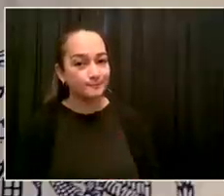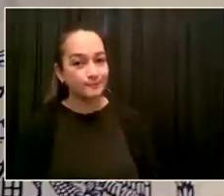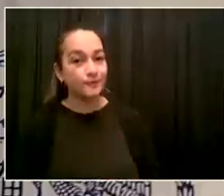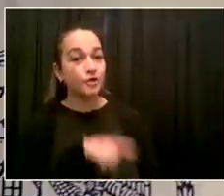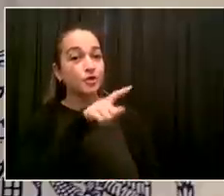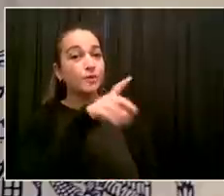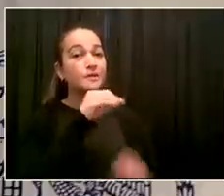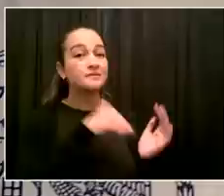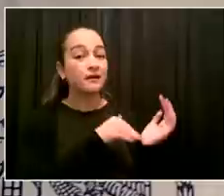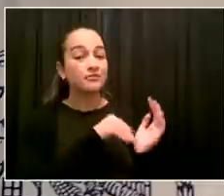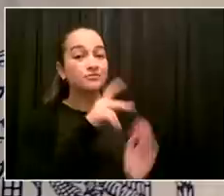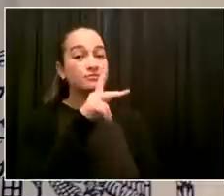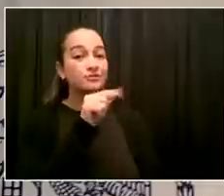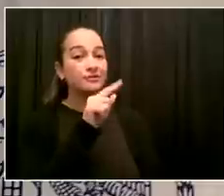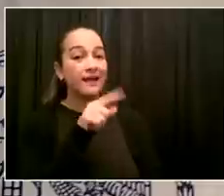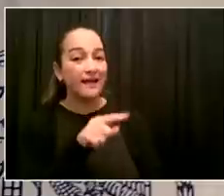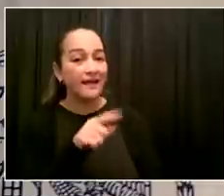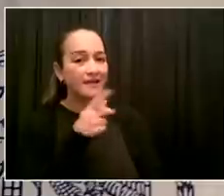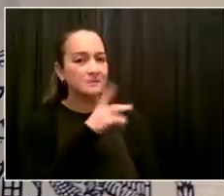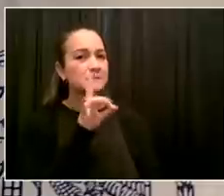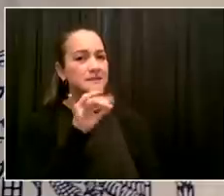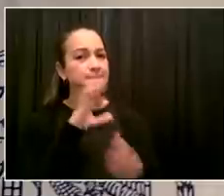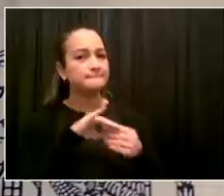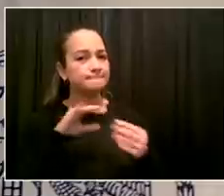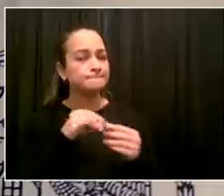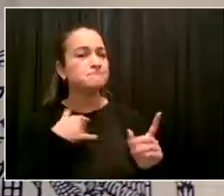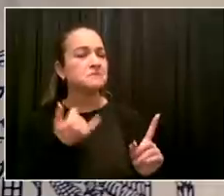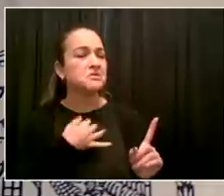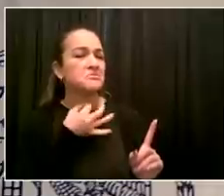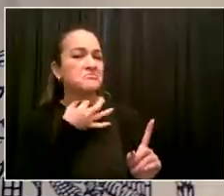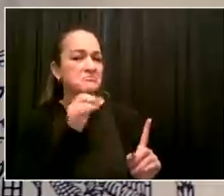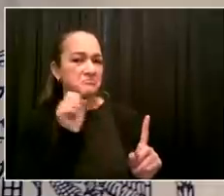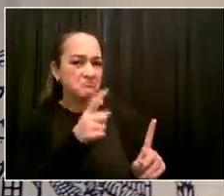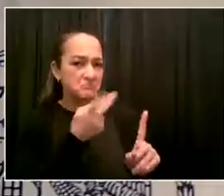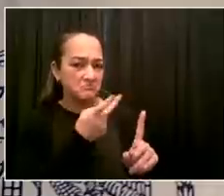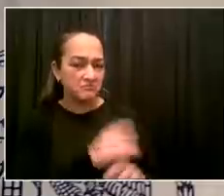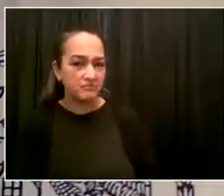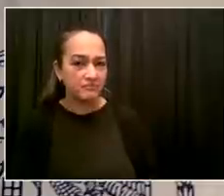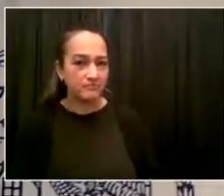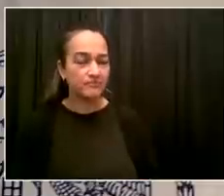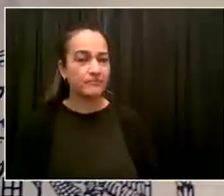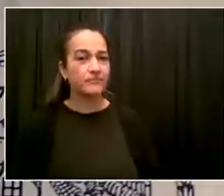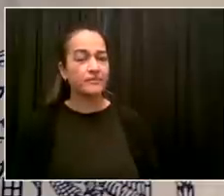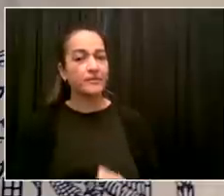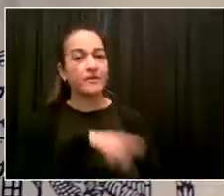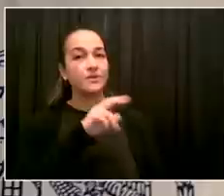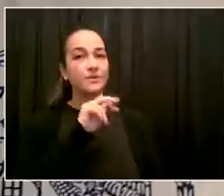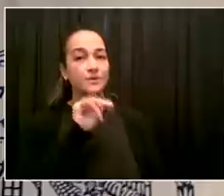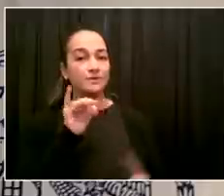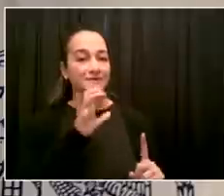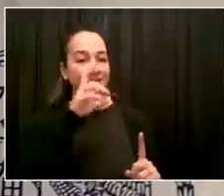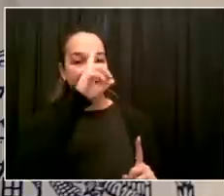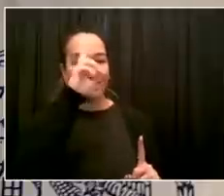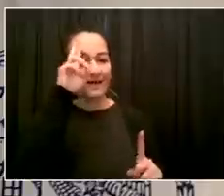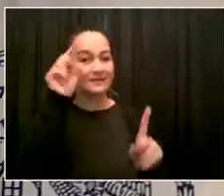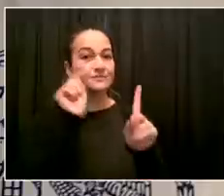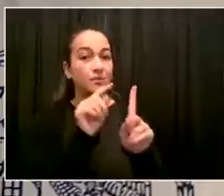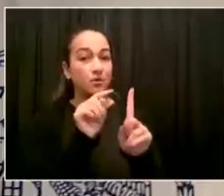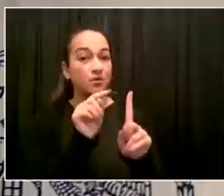shortages at city hospitals, public and private, because of the state vaccination mandate that goes into effect today?